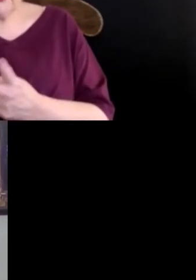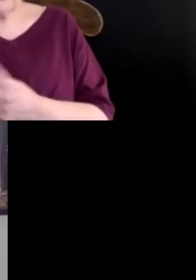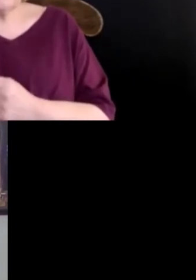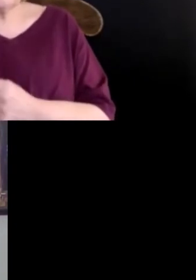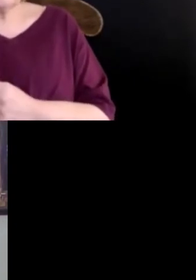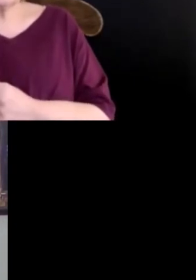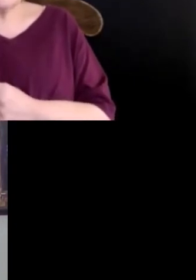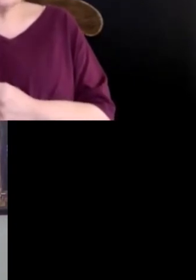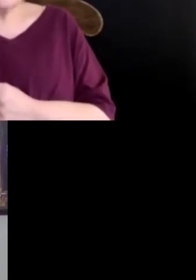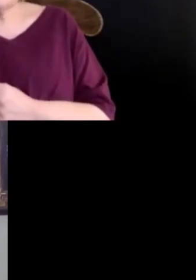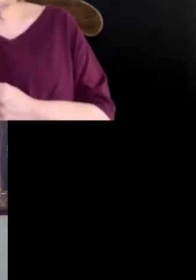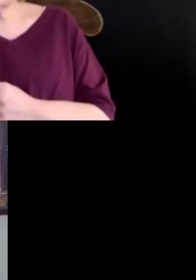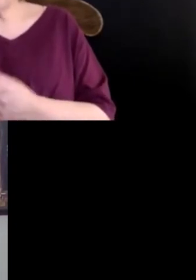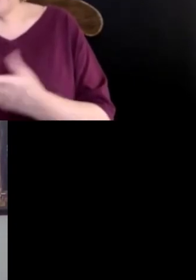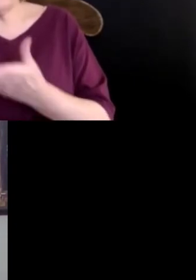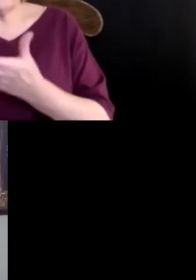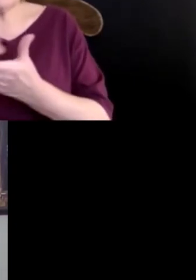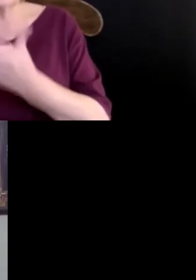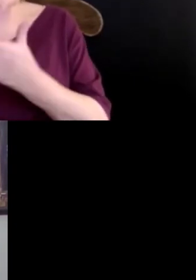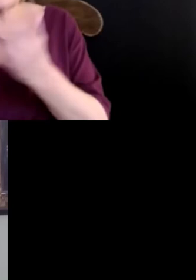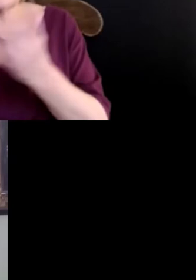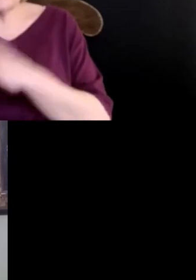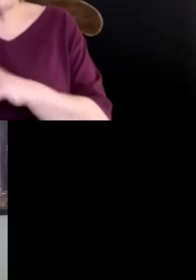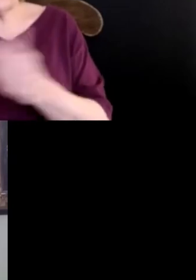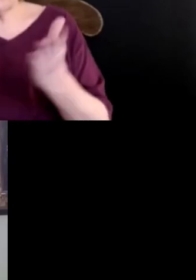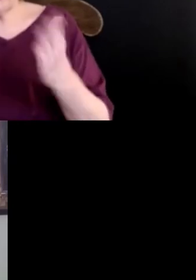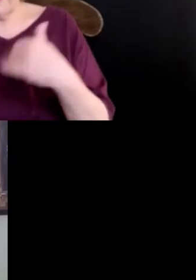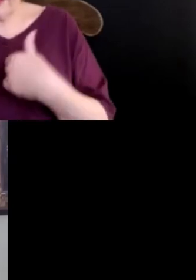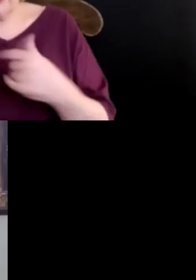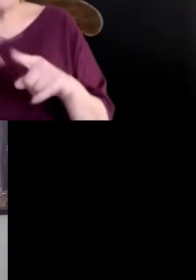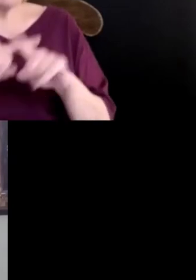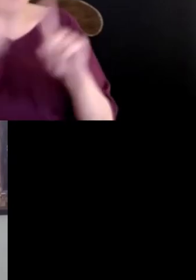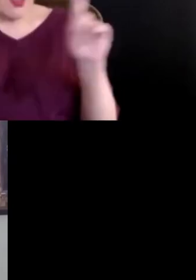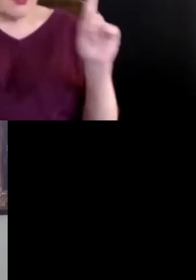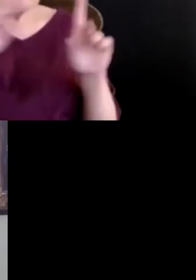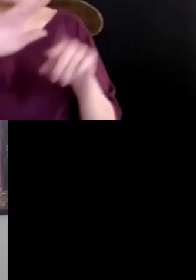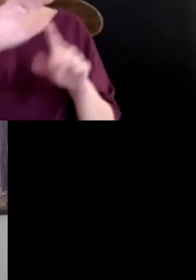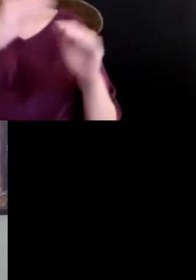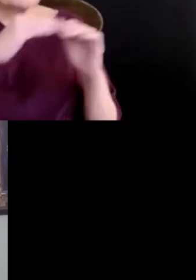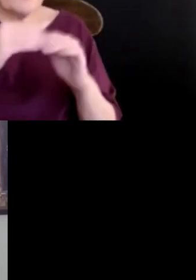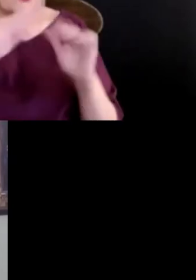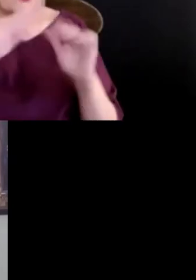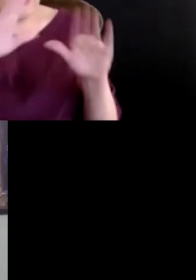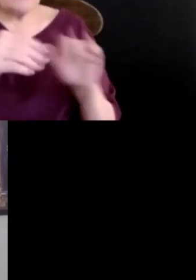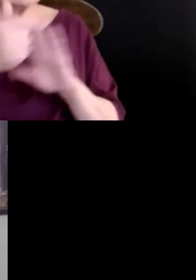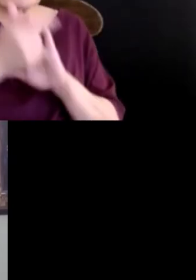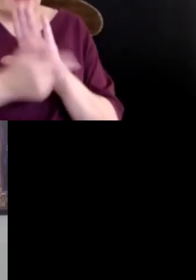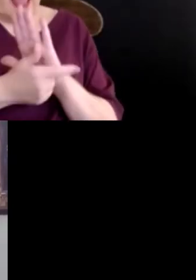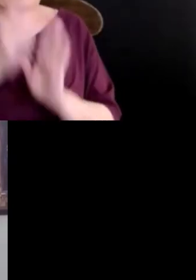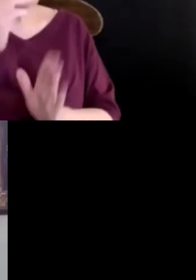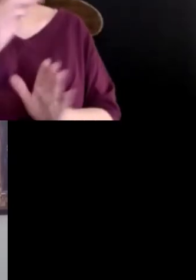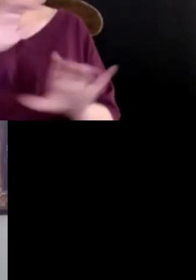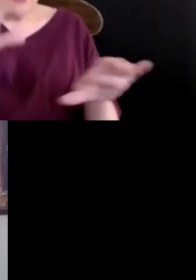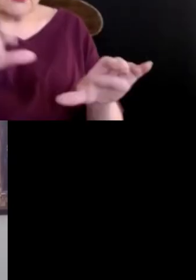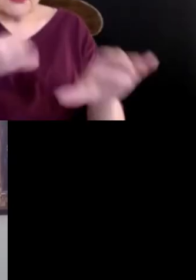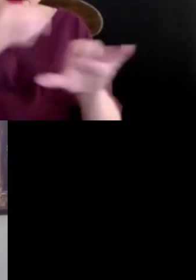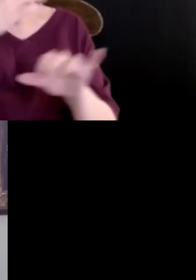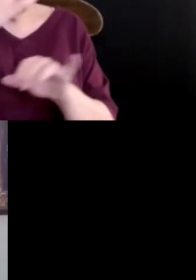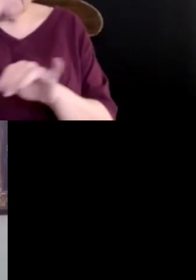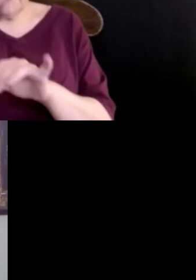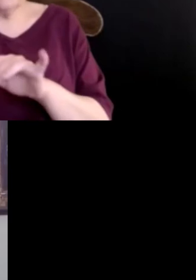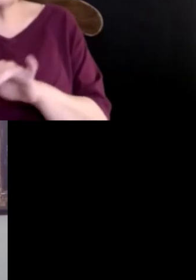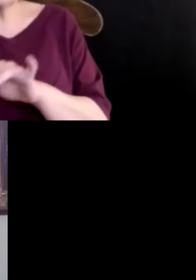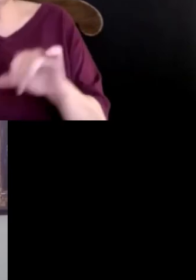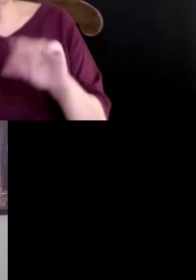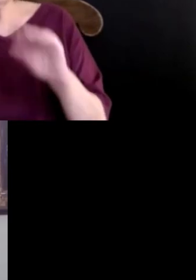use of other kinds of animals as service animals, but the Fair Housing Act does. And I just wanted to see if there was any further clarity you wanted to add there.